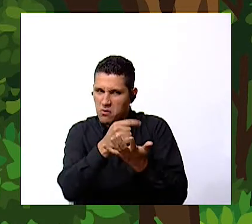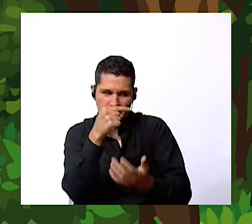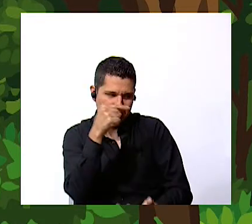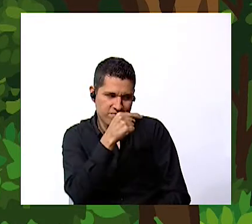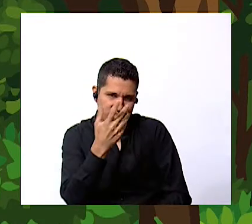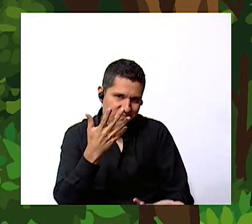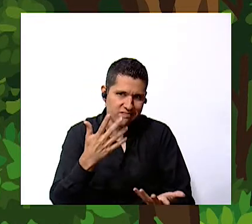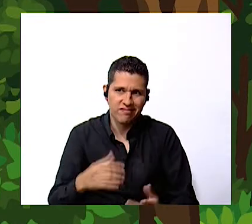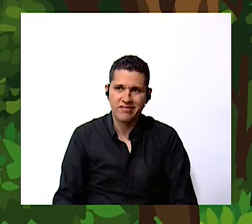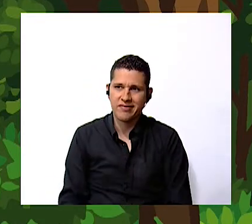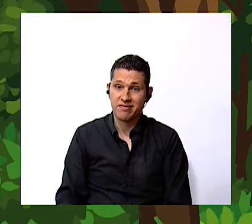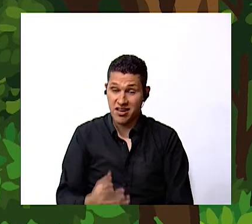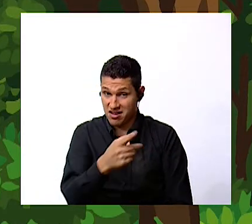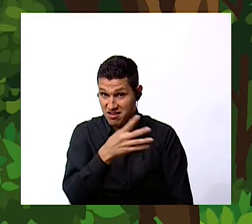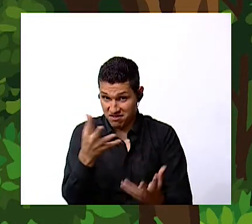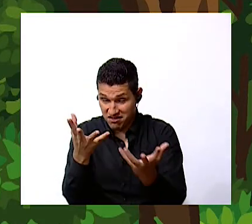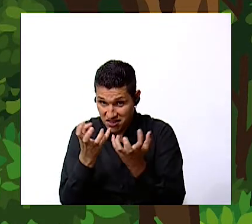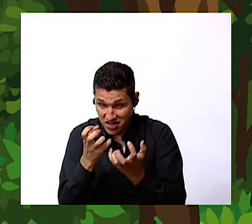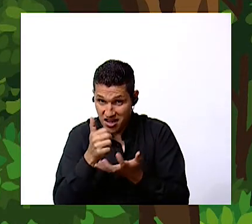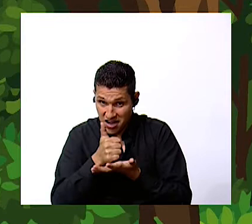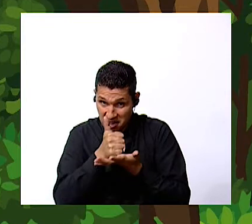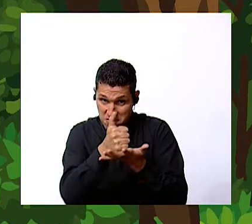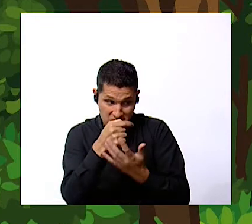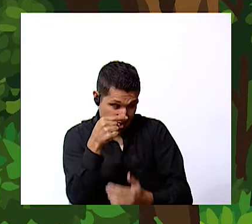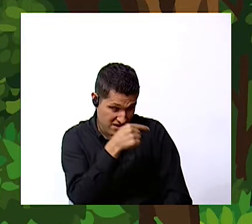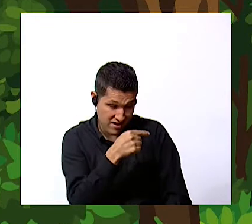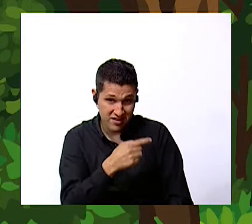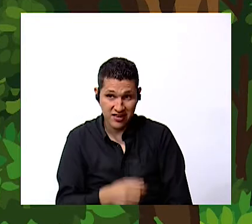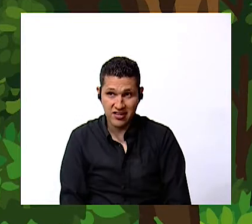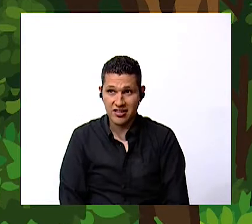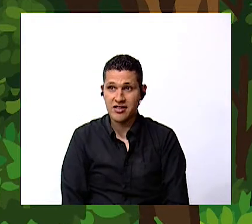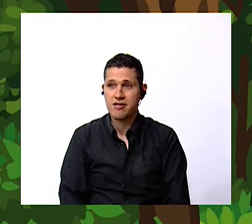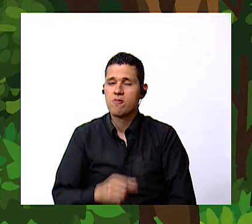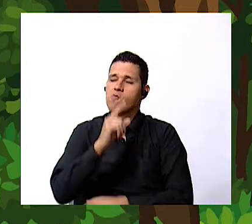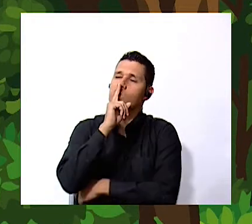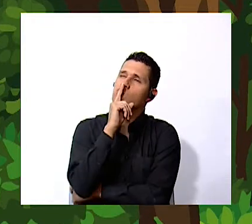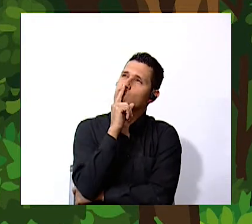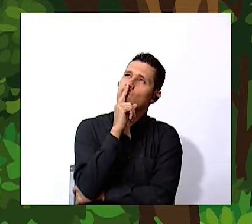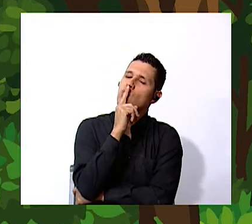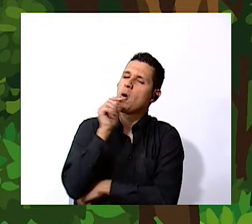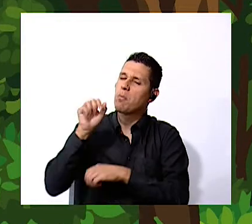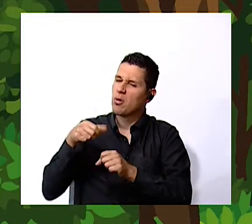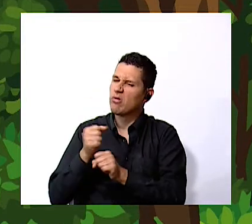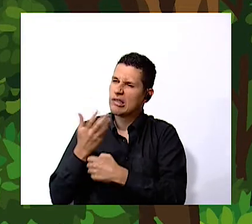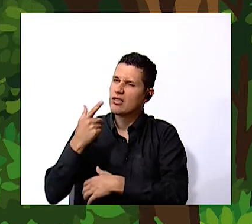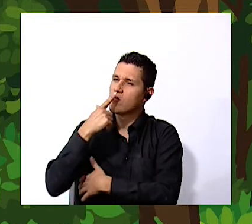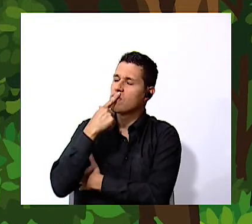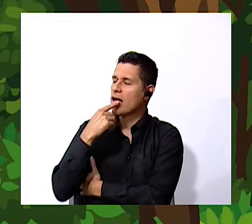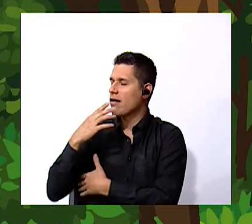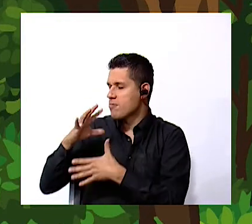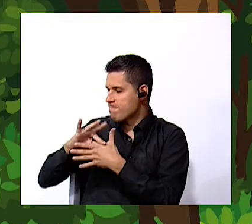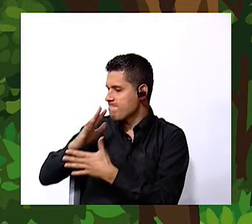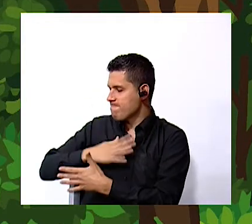want to help maria yes what can we do let me see